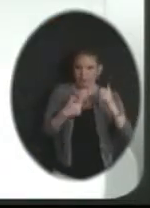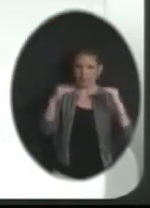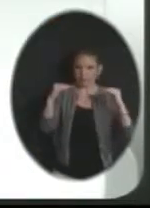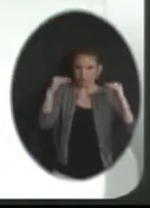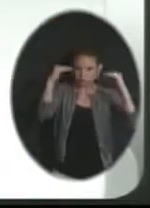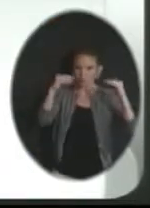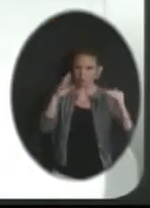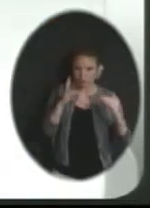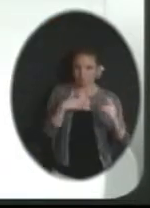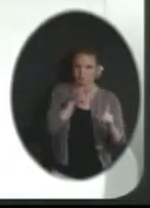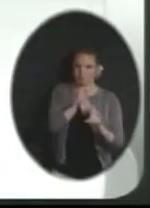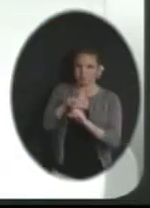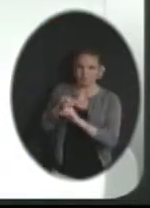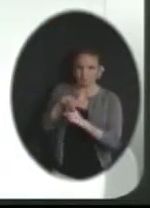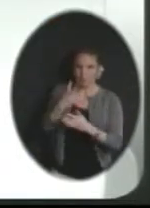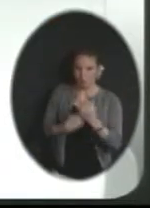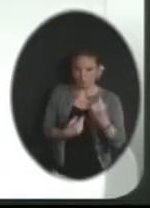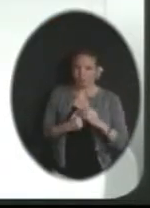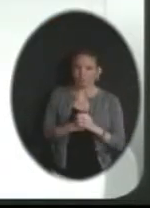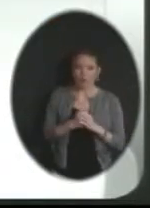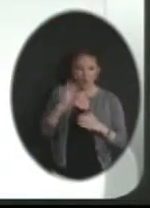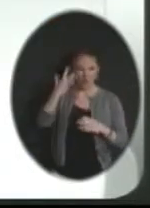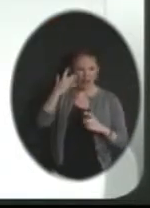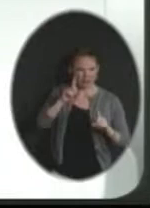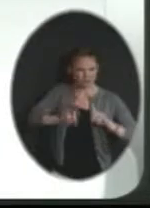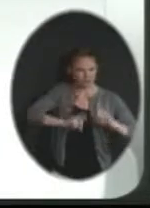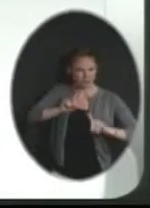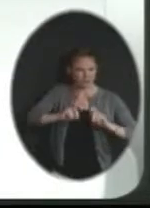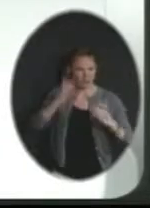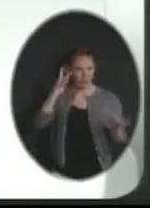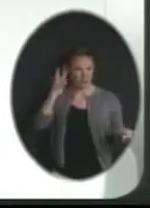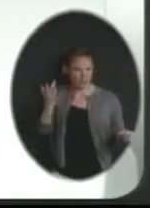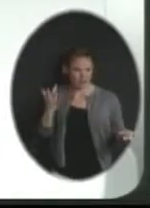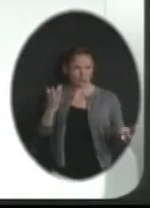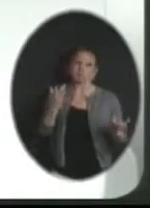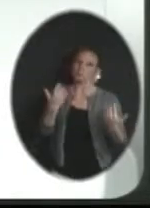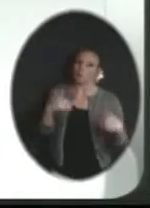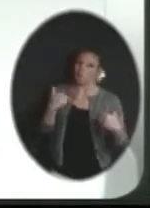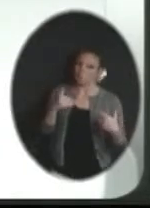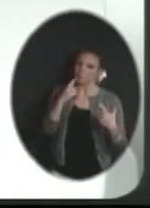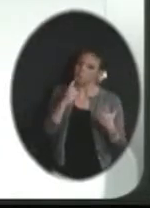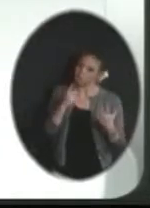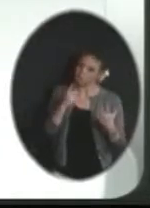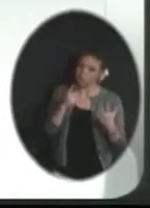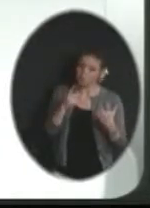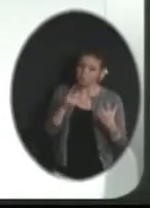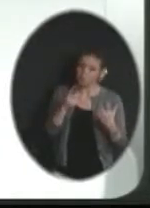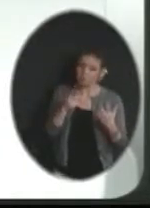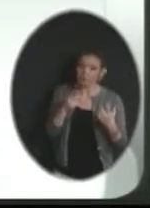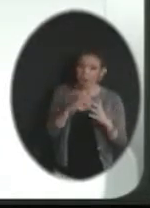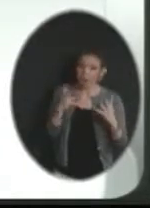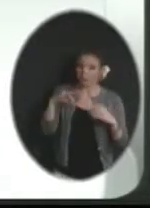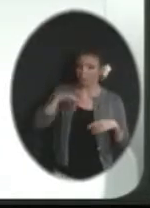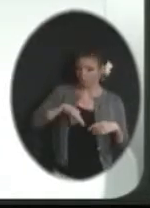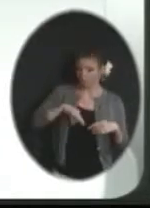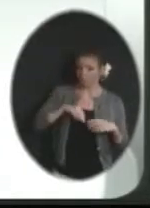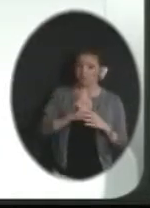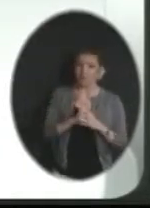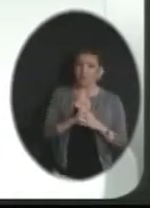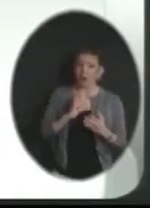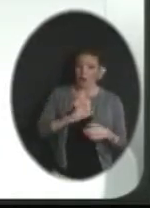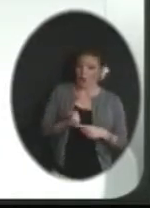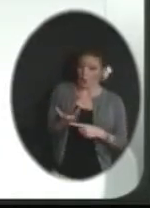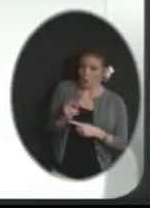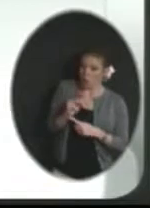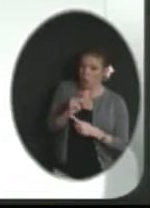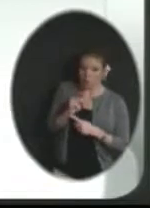a little bit of why surveys. I think that sometimes we have to remember that there's a good reason to use surveys. We have our own constructive survey, so we